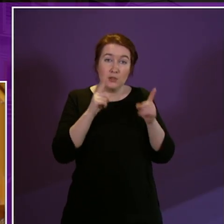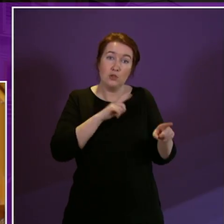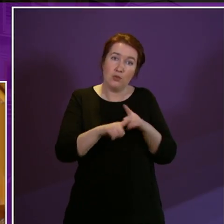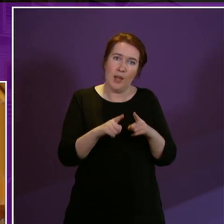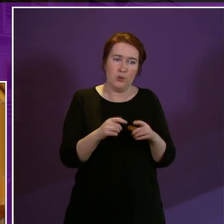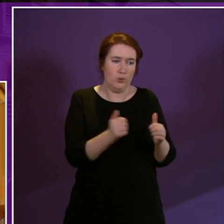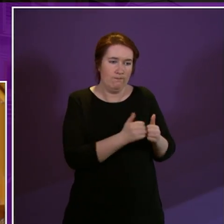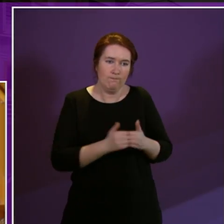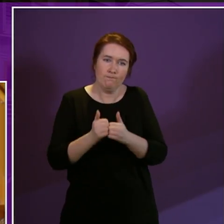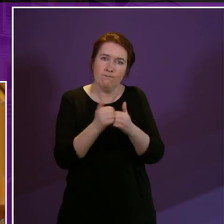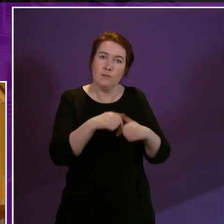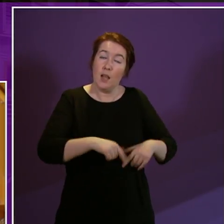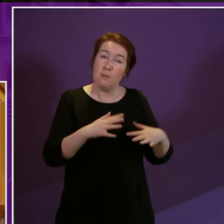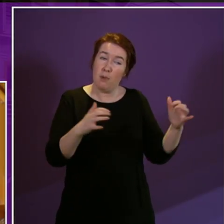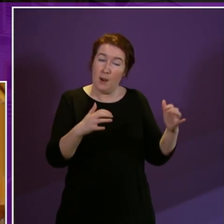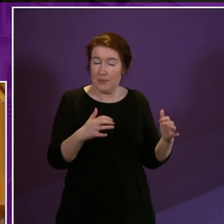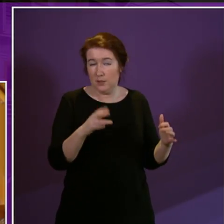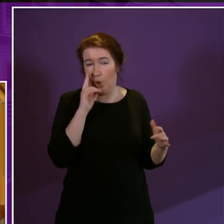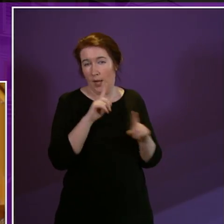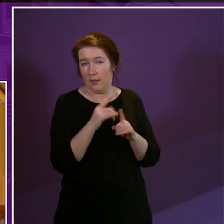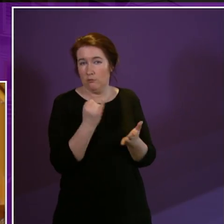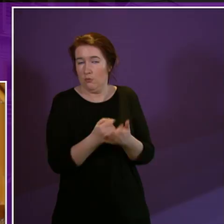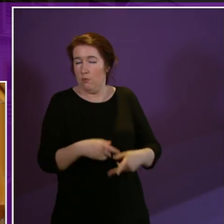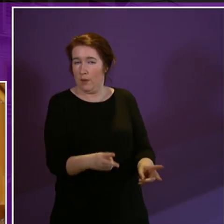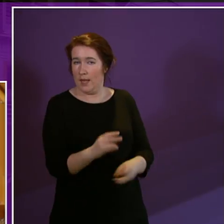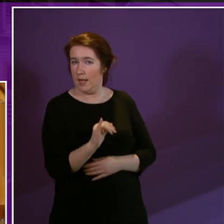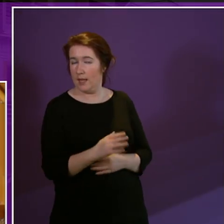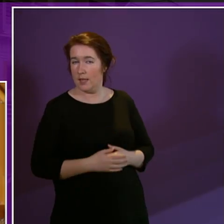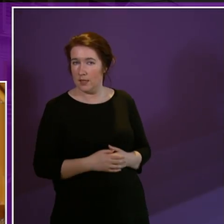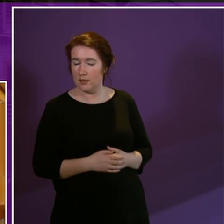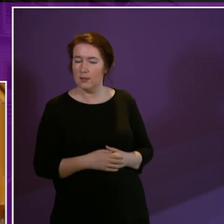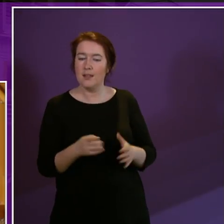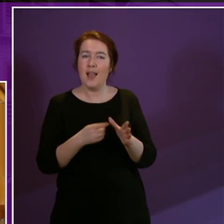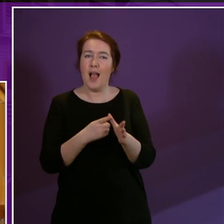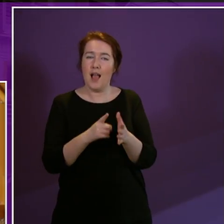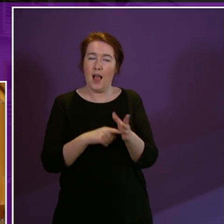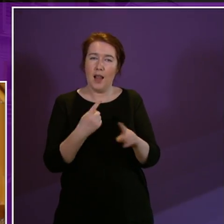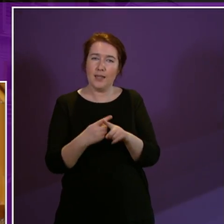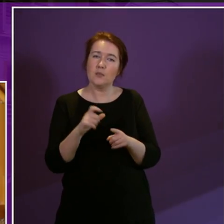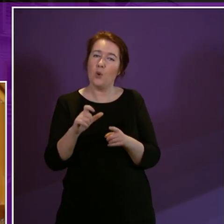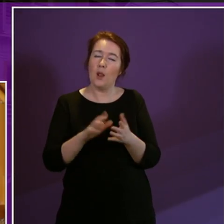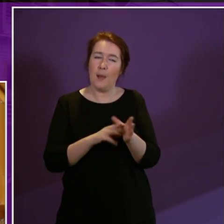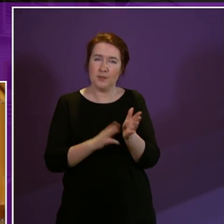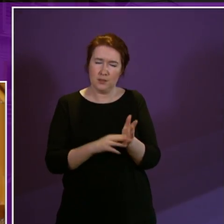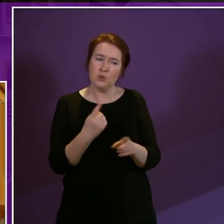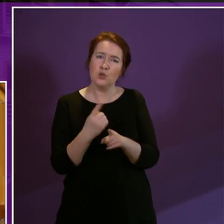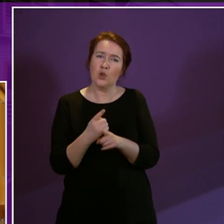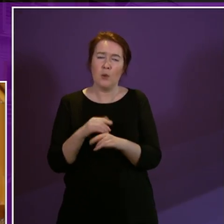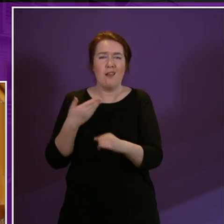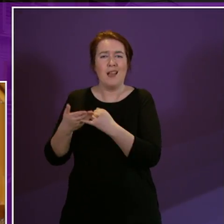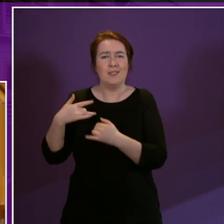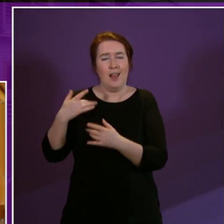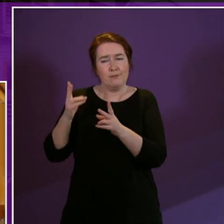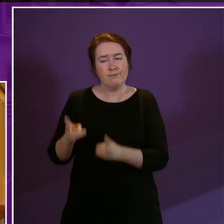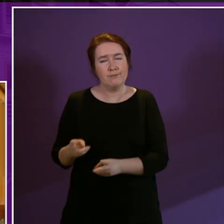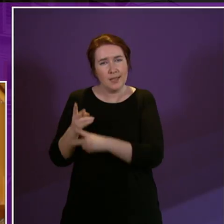this issue in Parliament they seem to be going about it in a wrong way Alex Cole-Hamilton mentioned palliative care and I'm